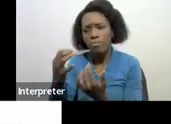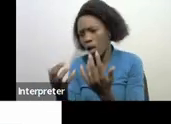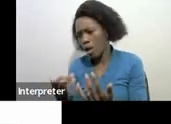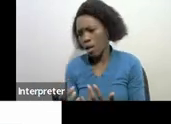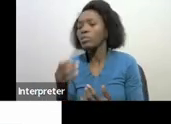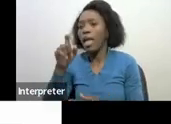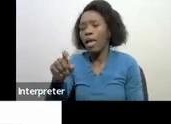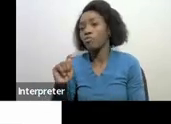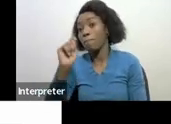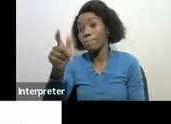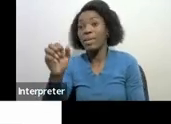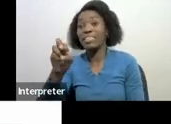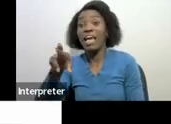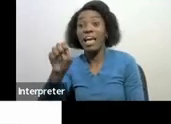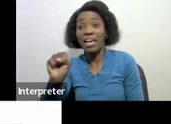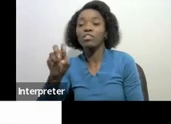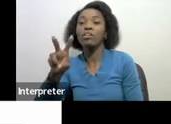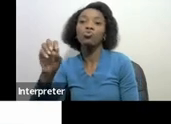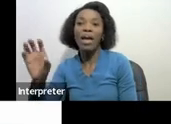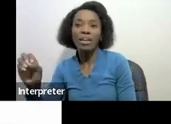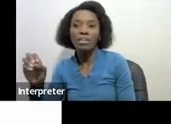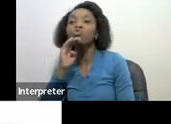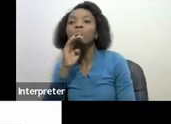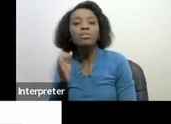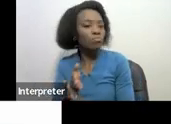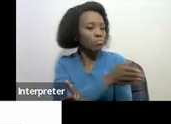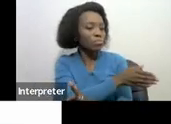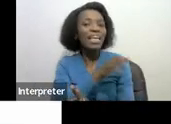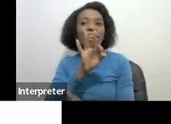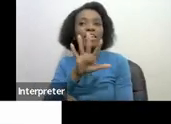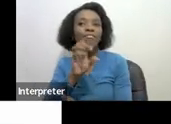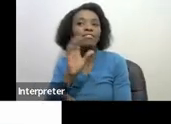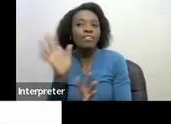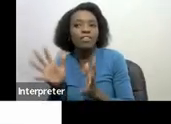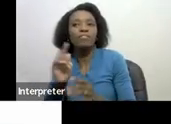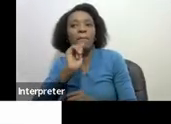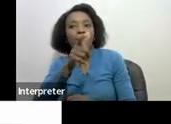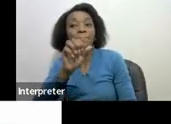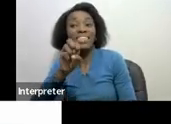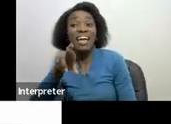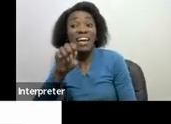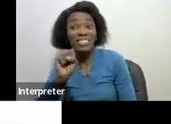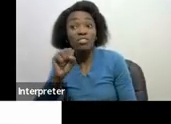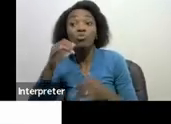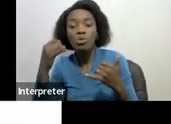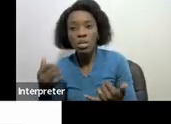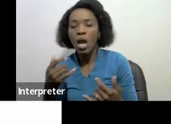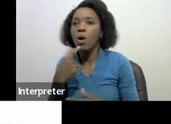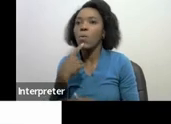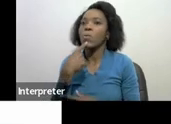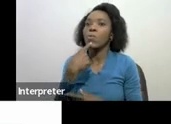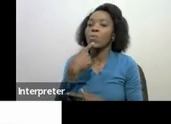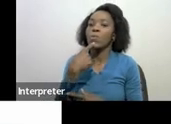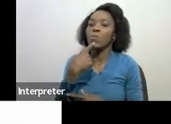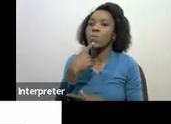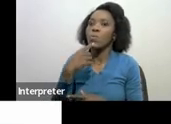and then when we added together you already paid $350 but now as you realize that at the end